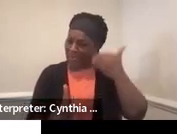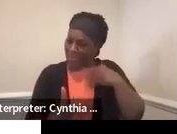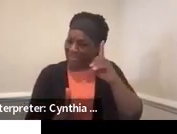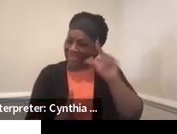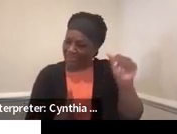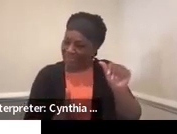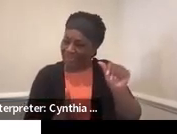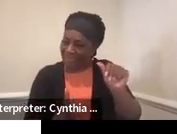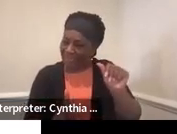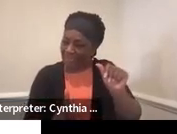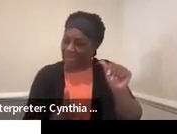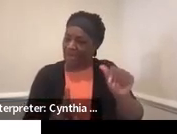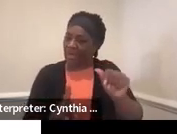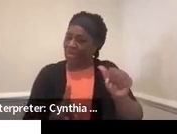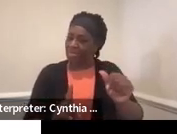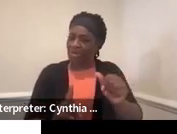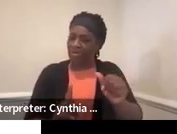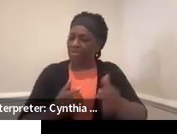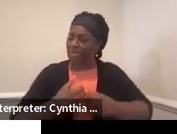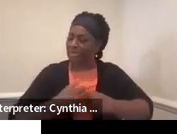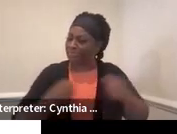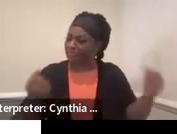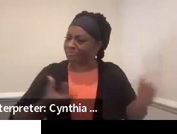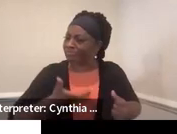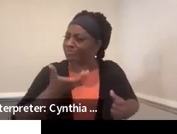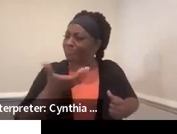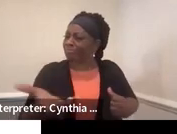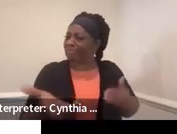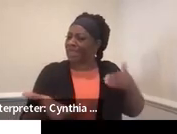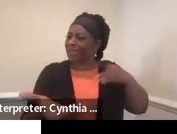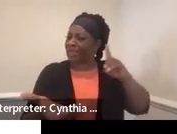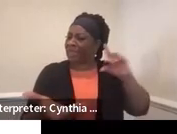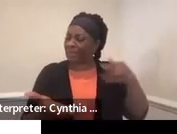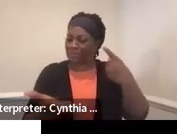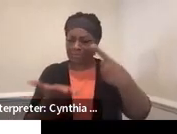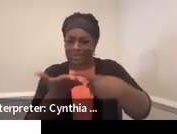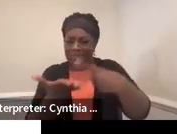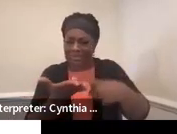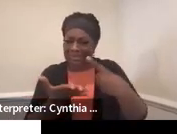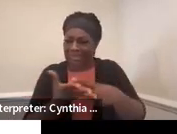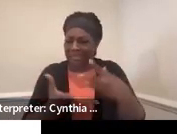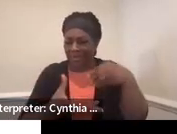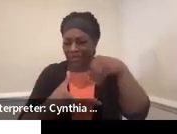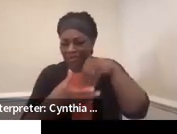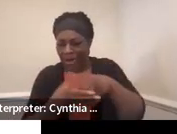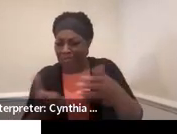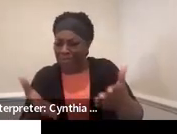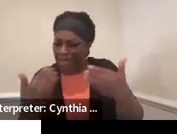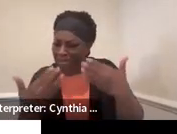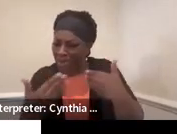just putting it right out there and talking to them about it and involving them in that process.